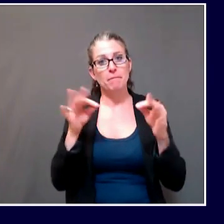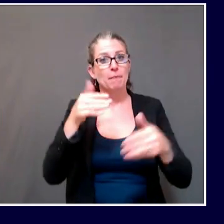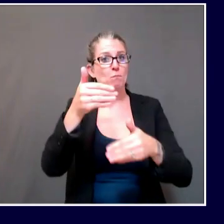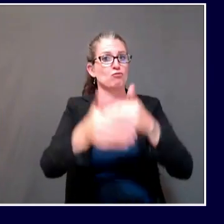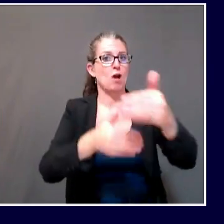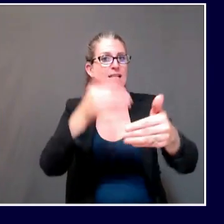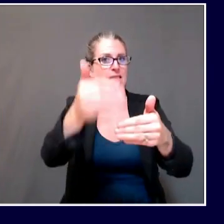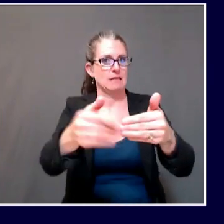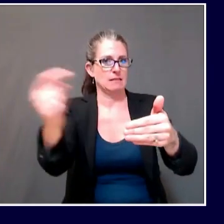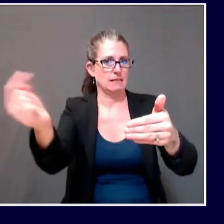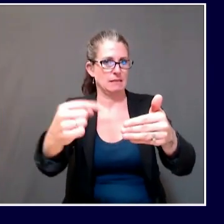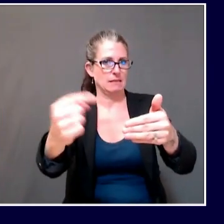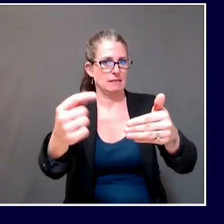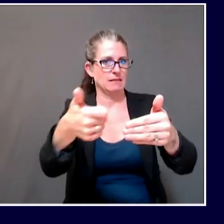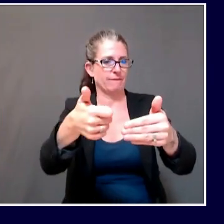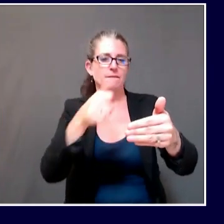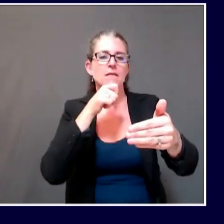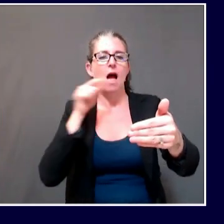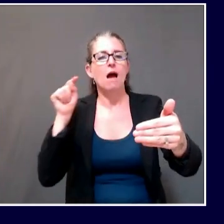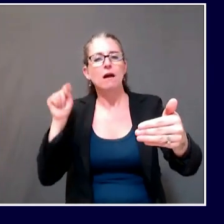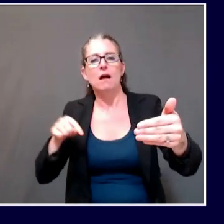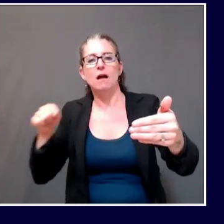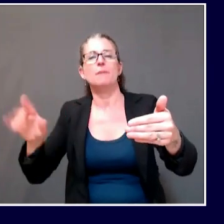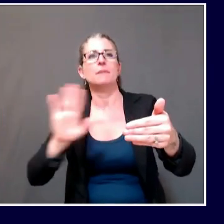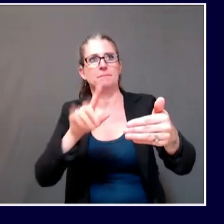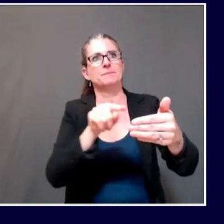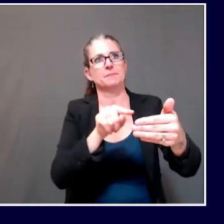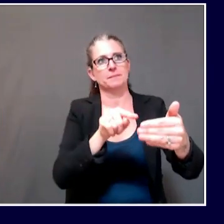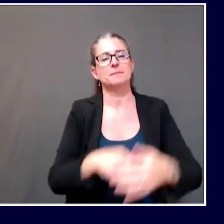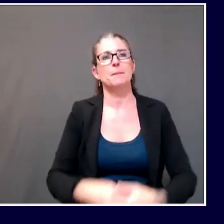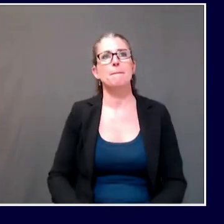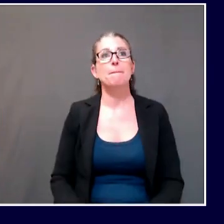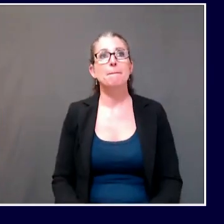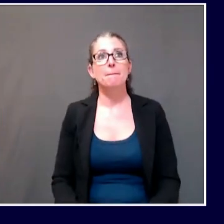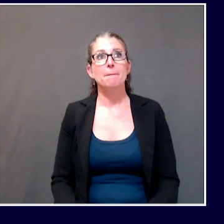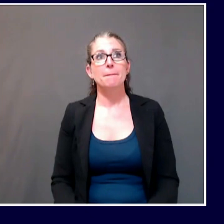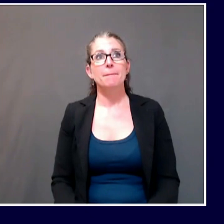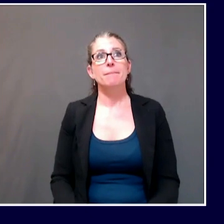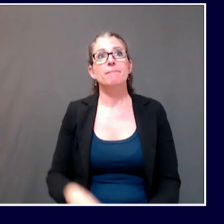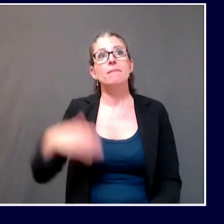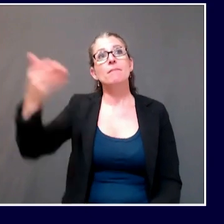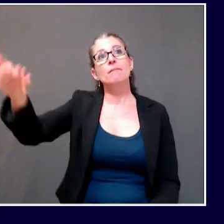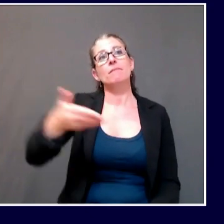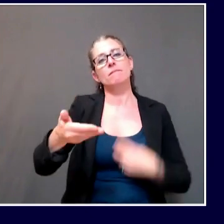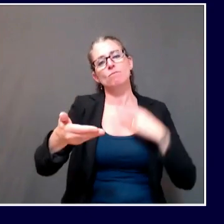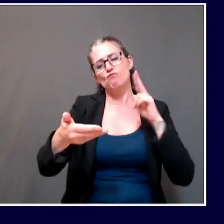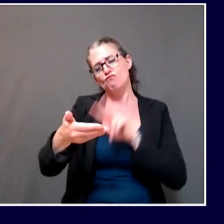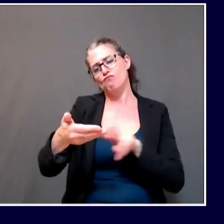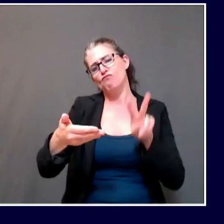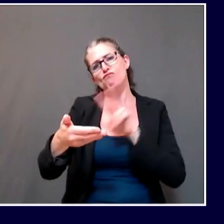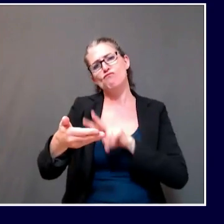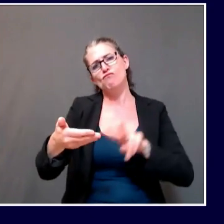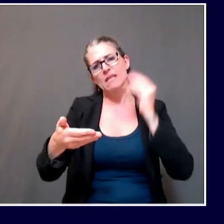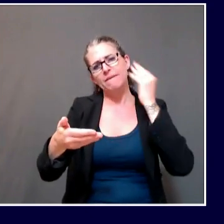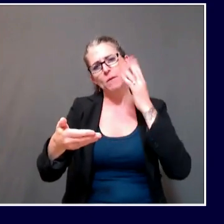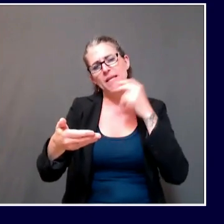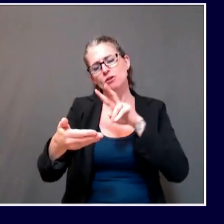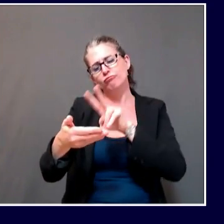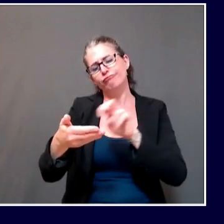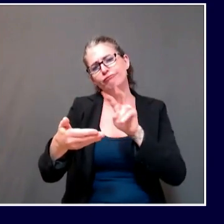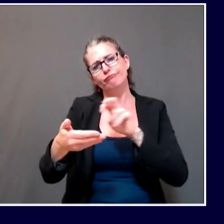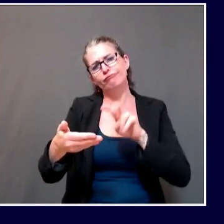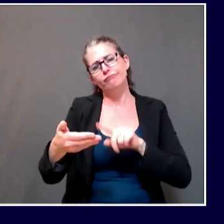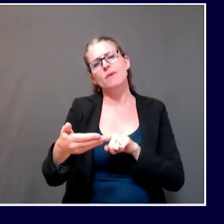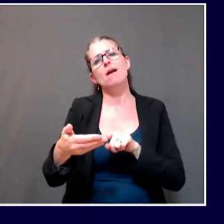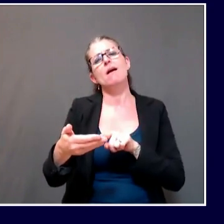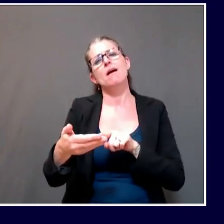we're always looking at the details in these guidance documents to see how they align with different ones. But to pull back, the